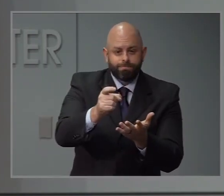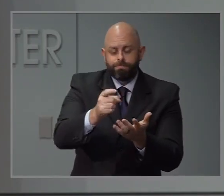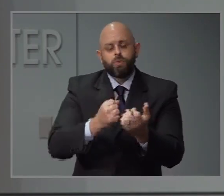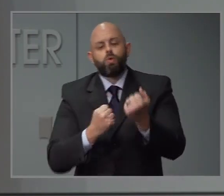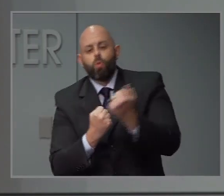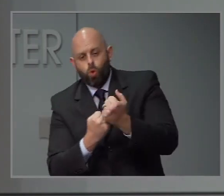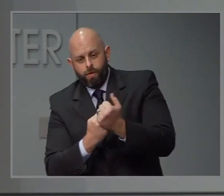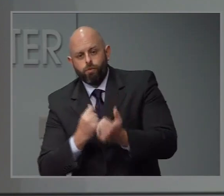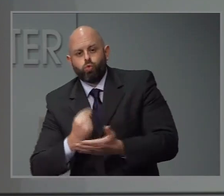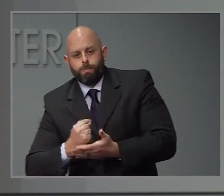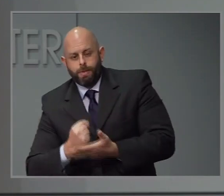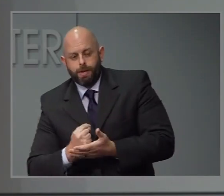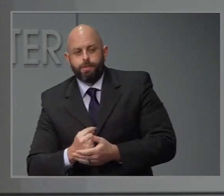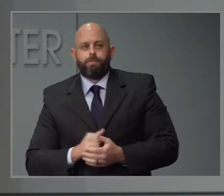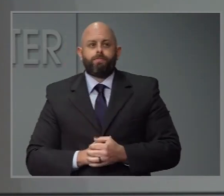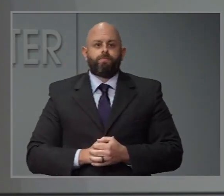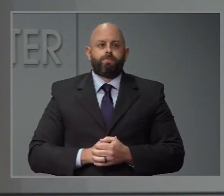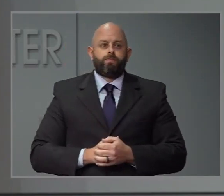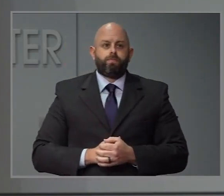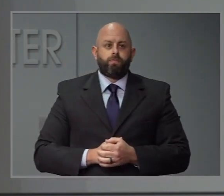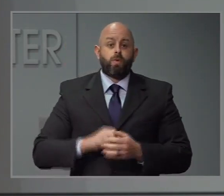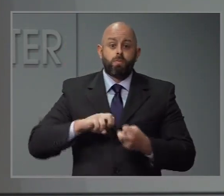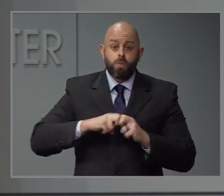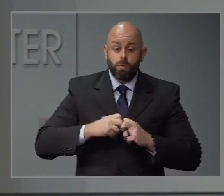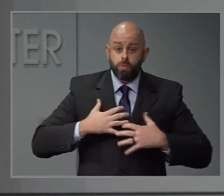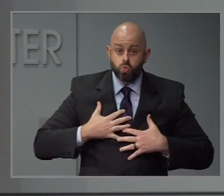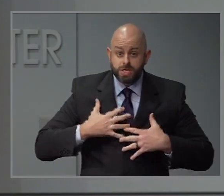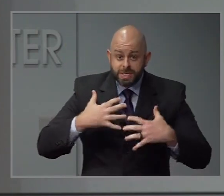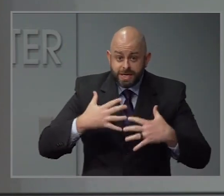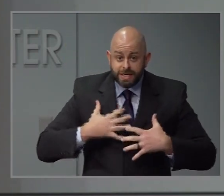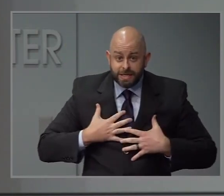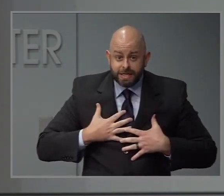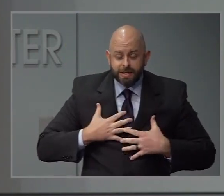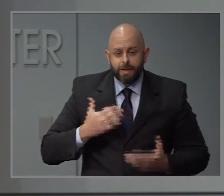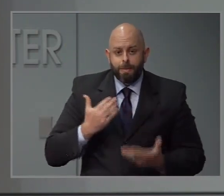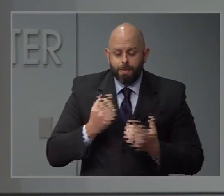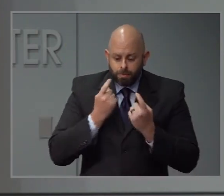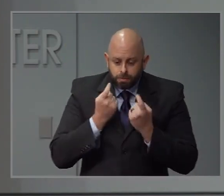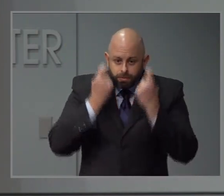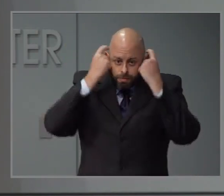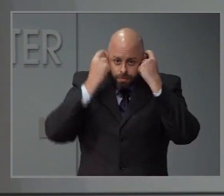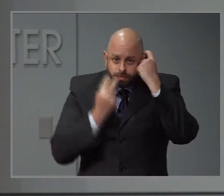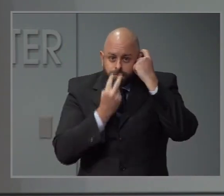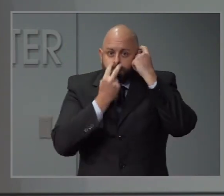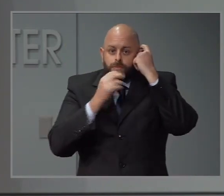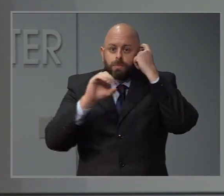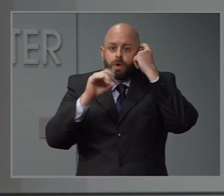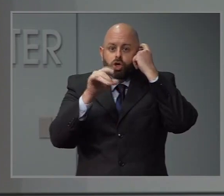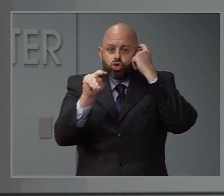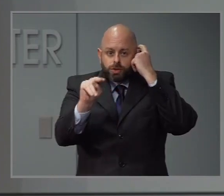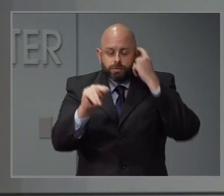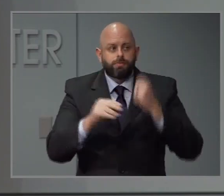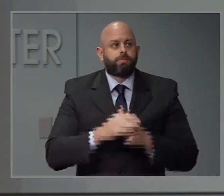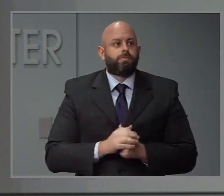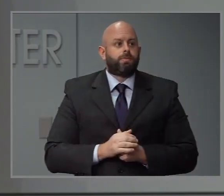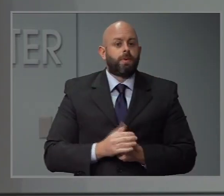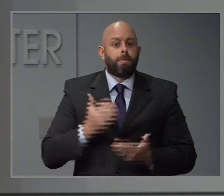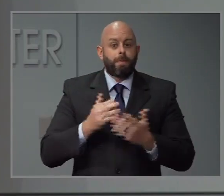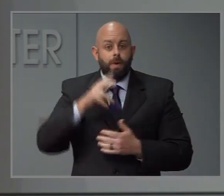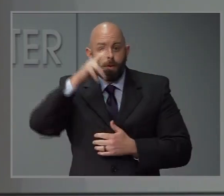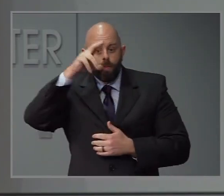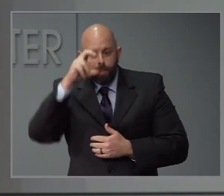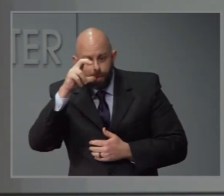having trouble breathing, they're given oxygen, they're given medicines that help open up their lungs, like an albuterol inhaler,